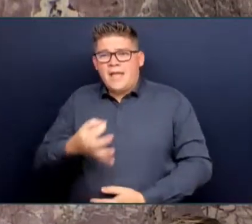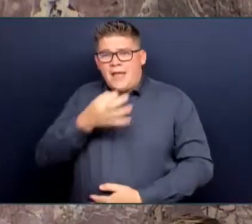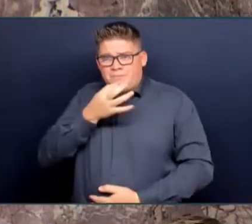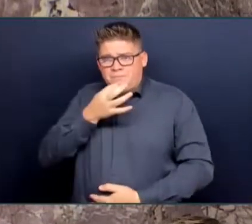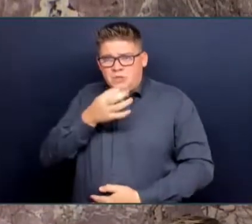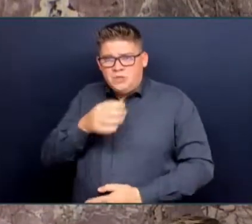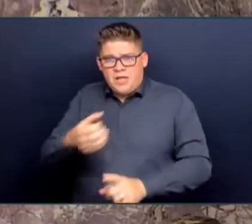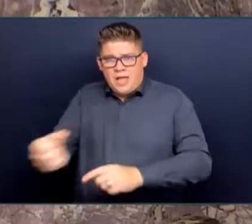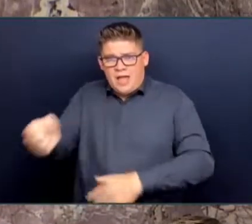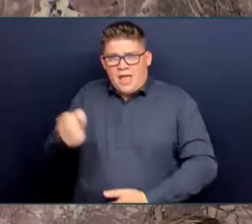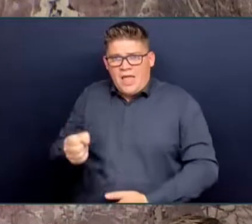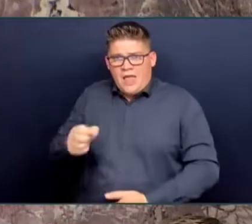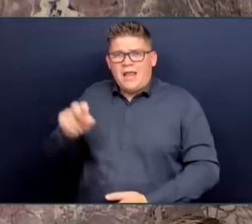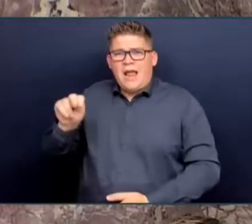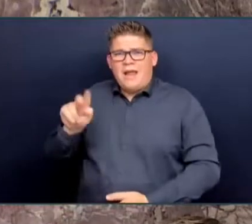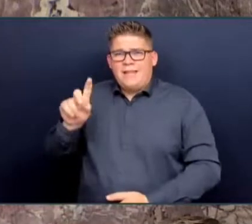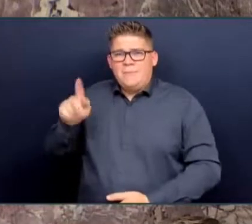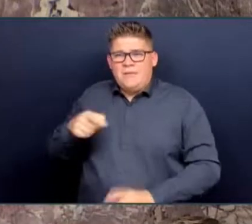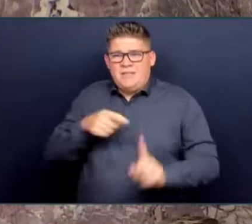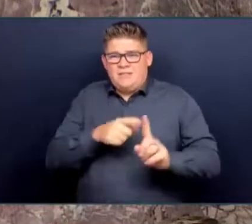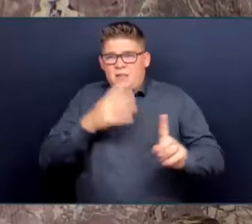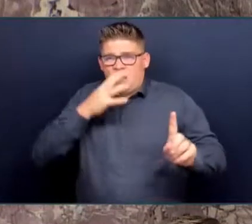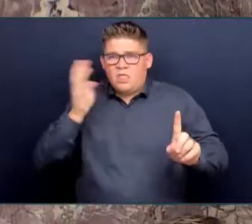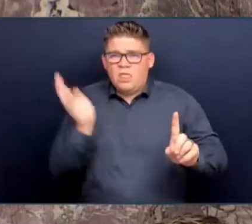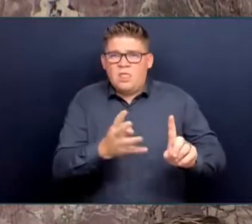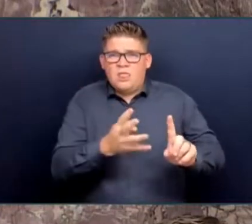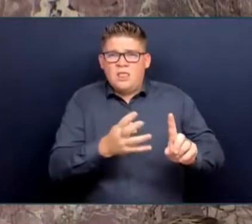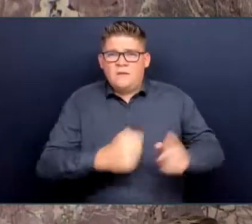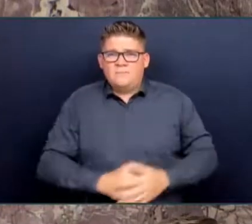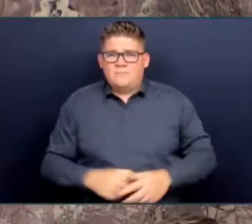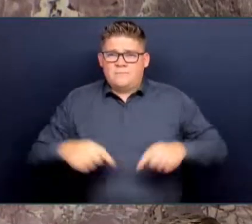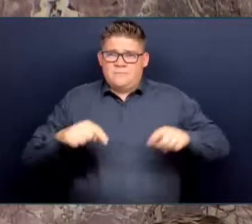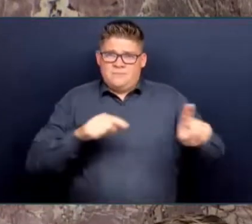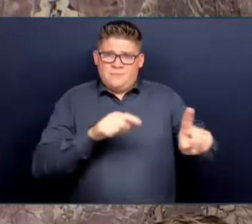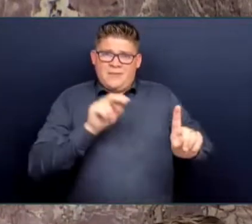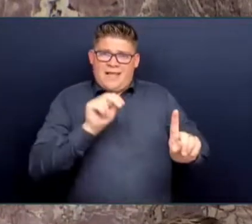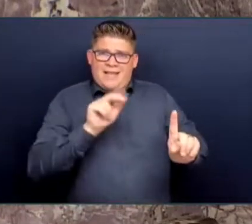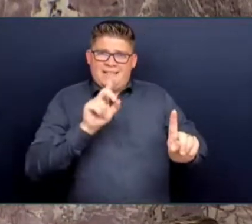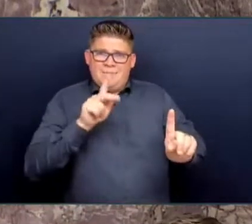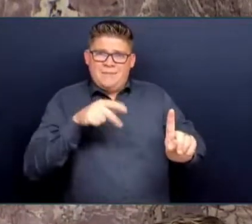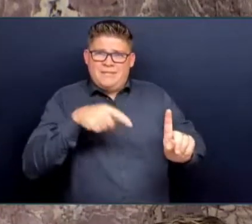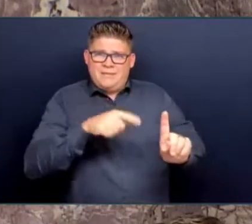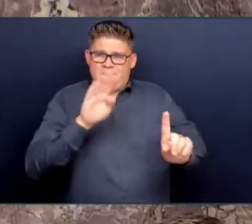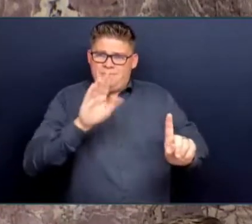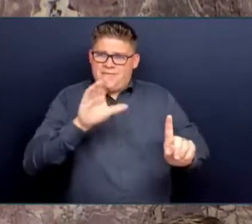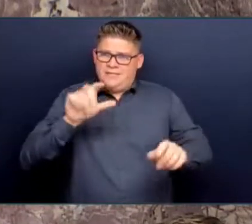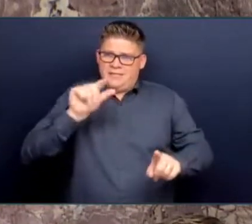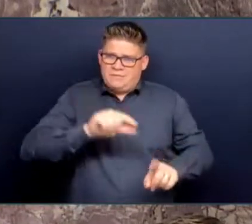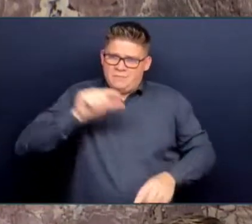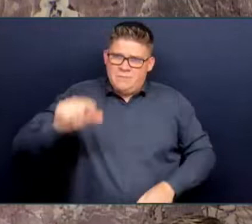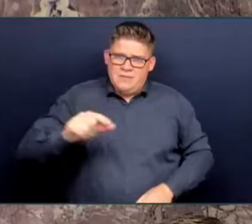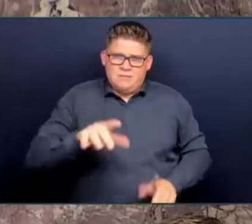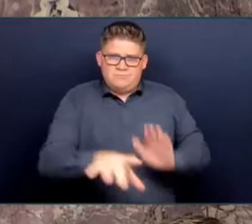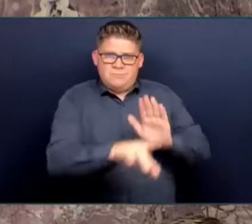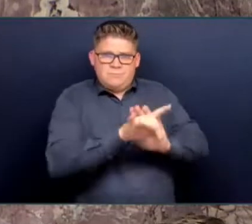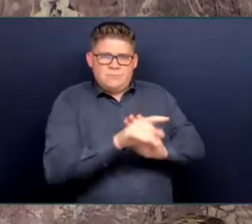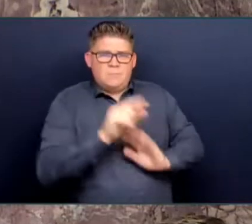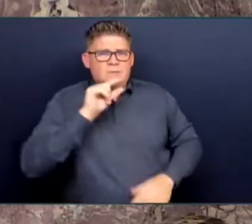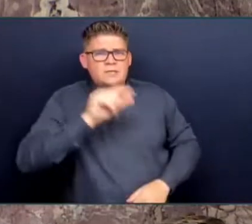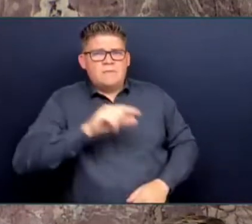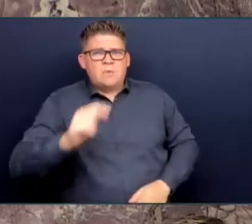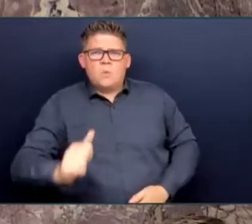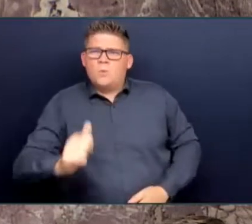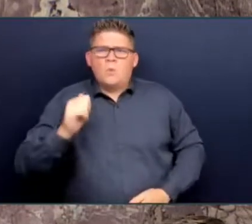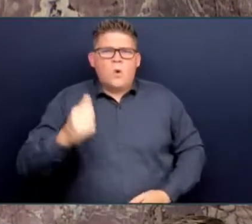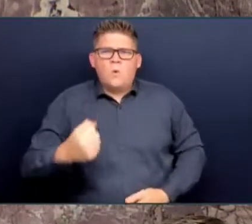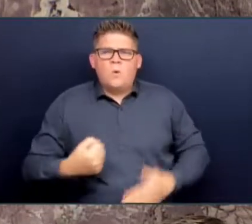problem because of government policy not to remand violent, prolific offenders. Will the Attorney General table the legal